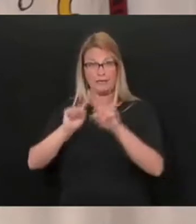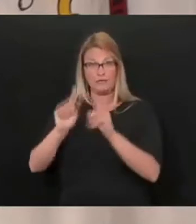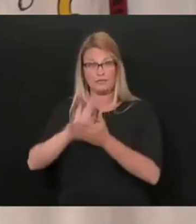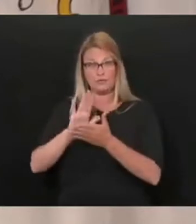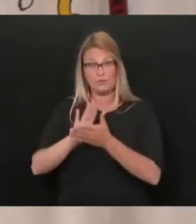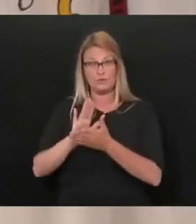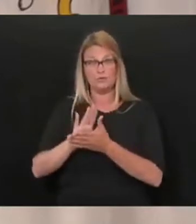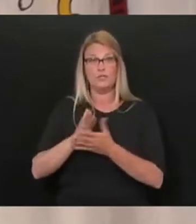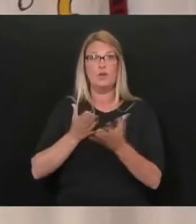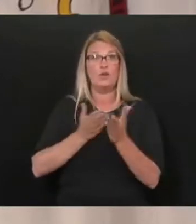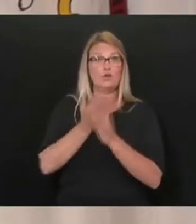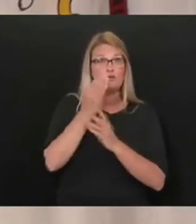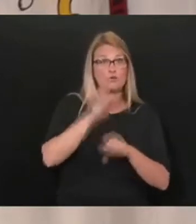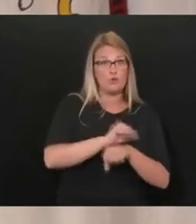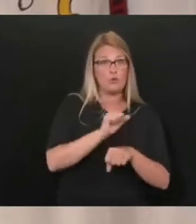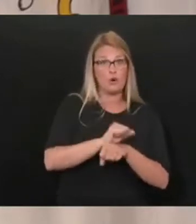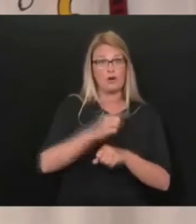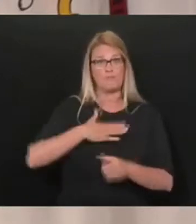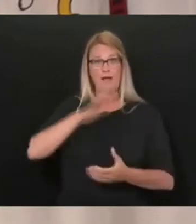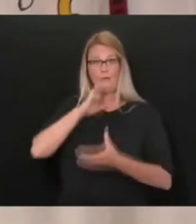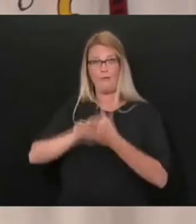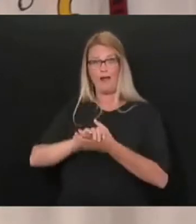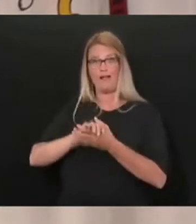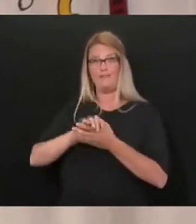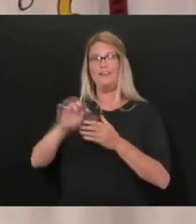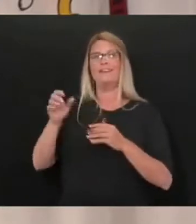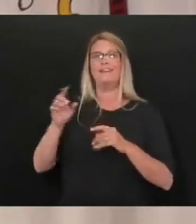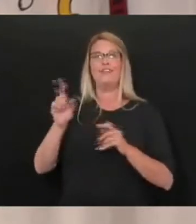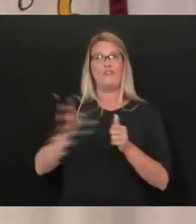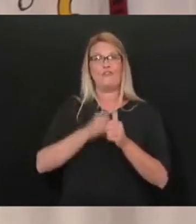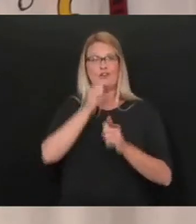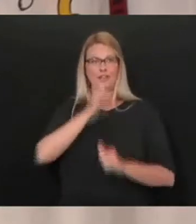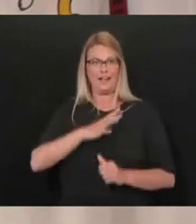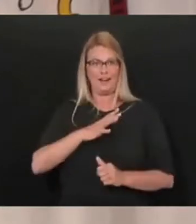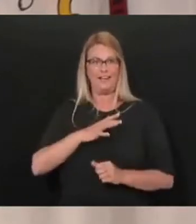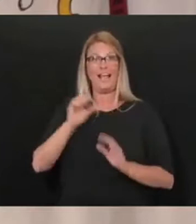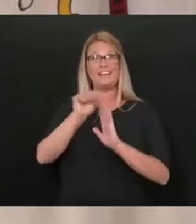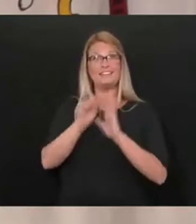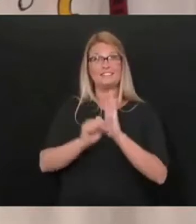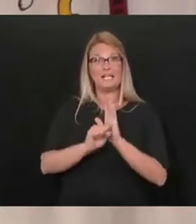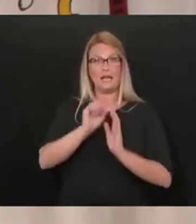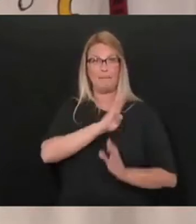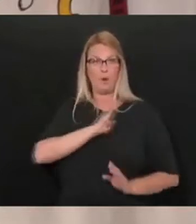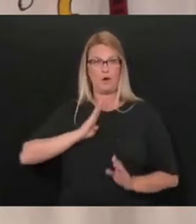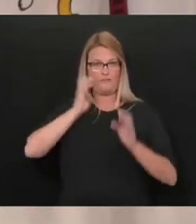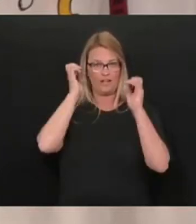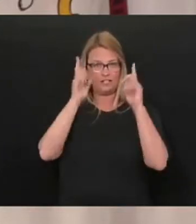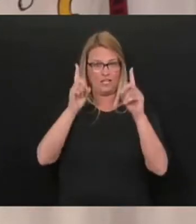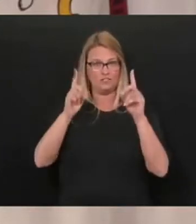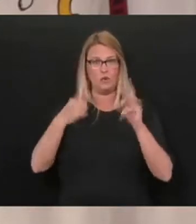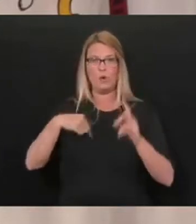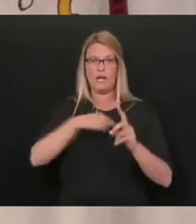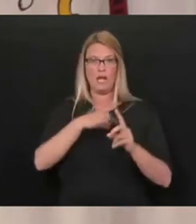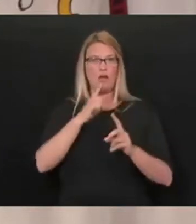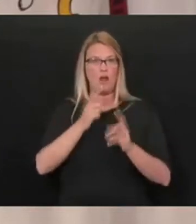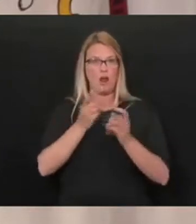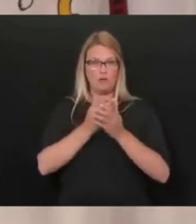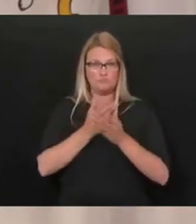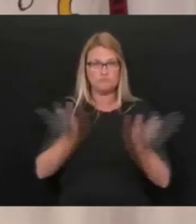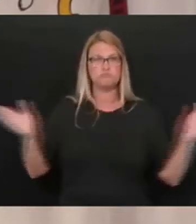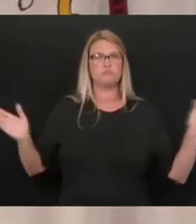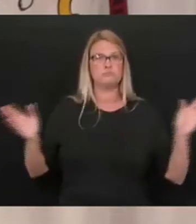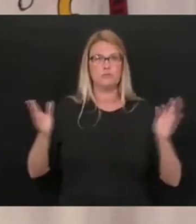incredible work of the First Lady of the State Board of Education and all, we are working to expand communities in schools statewide.